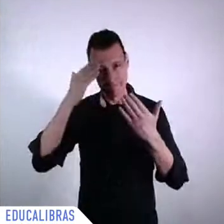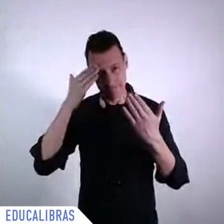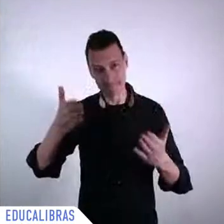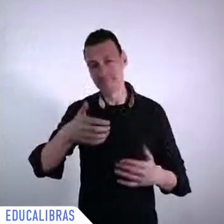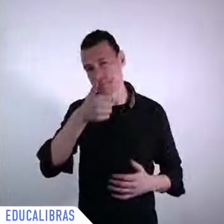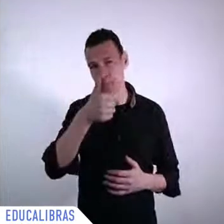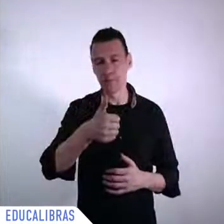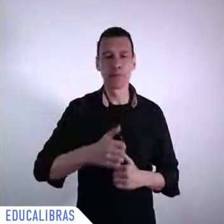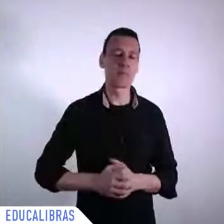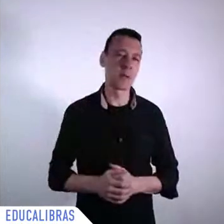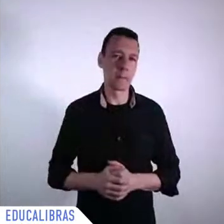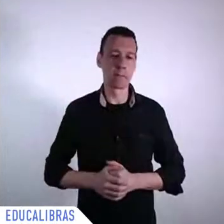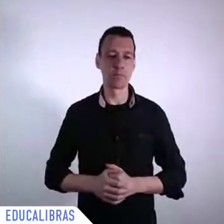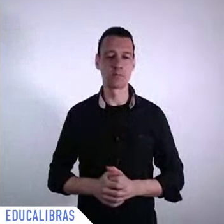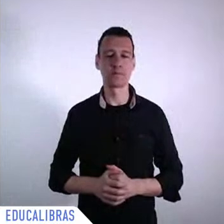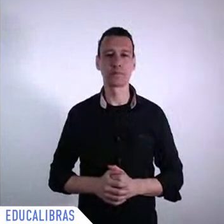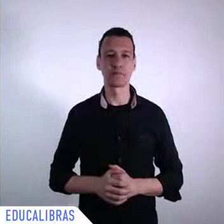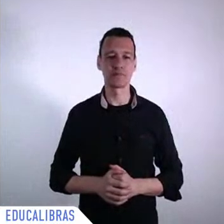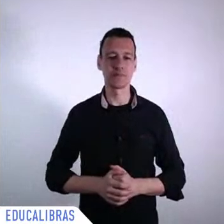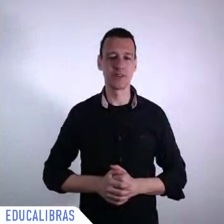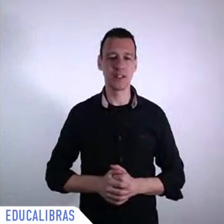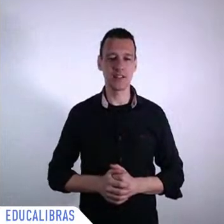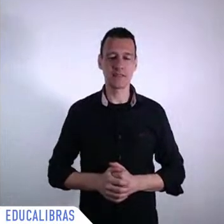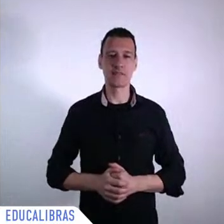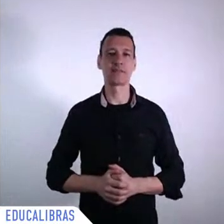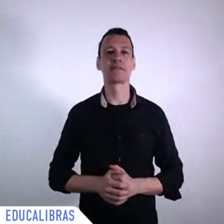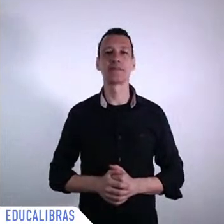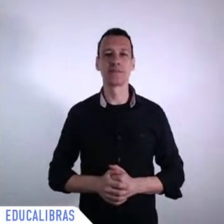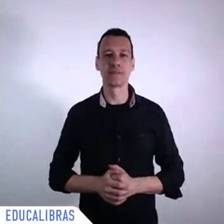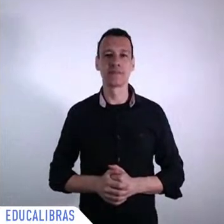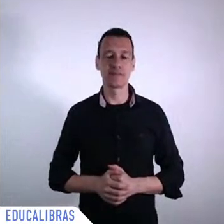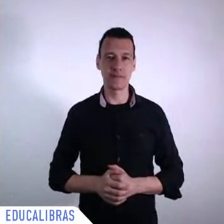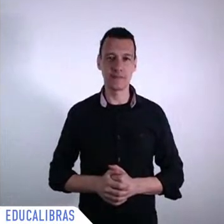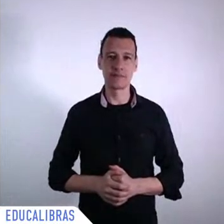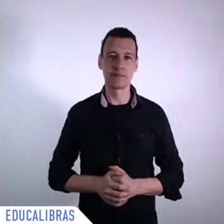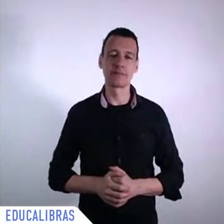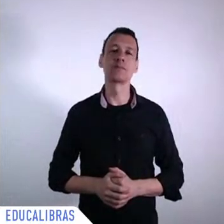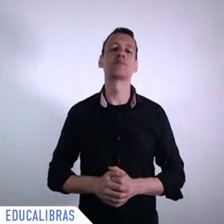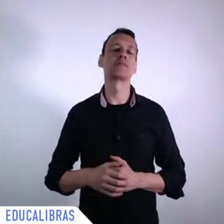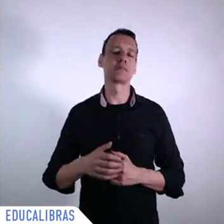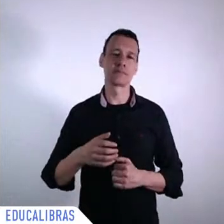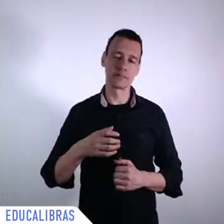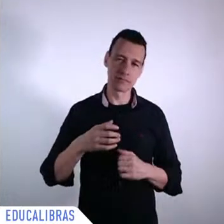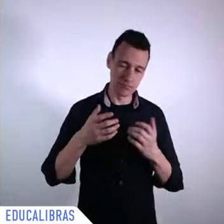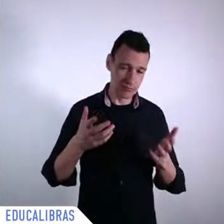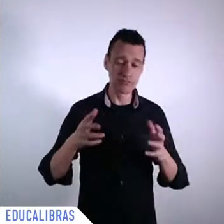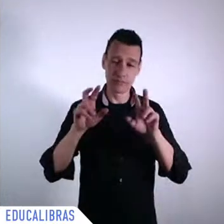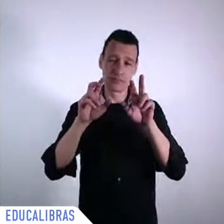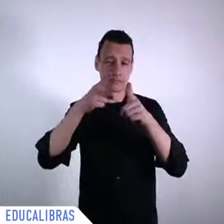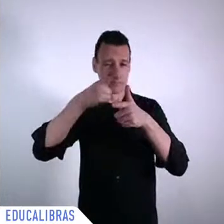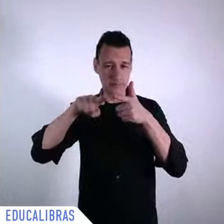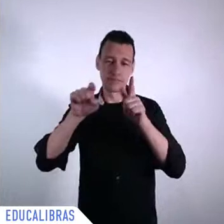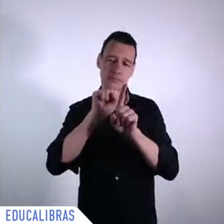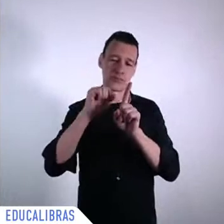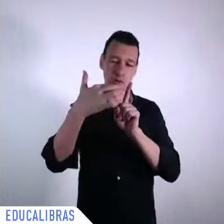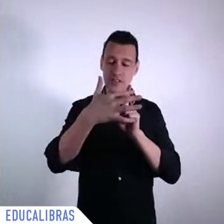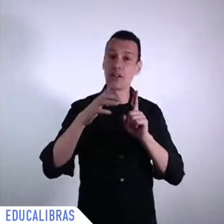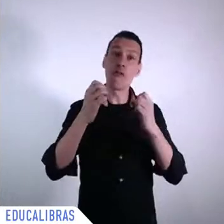is so strong all over Latin America and in Brazil as well a culture that takes differences